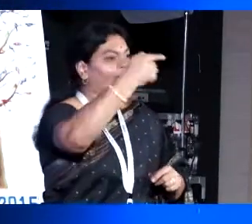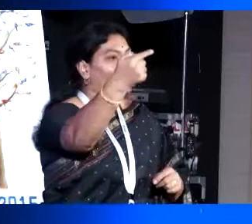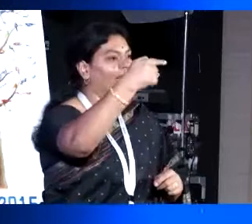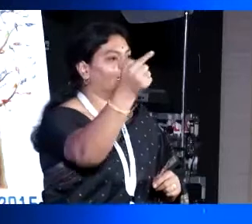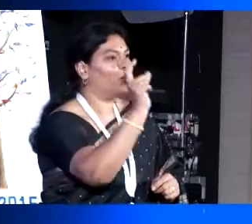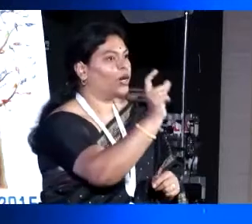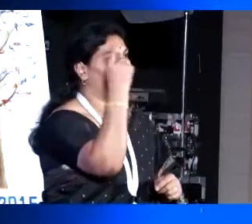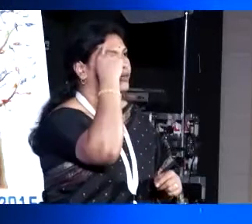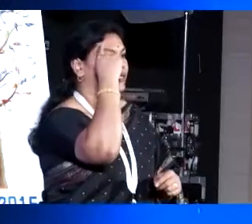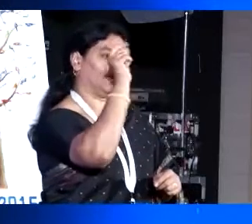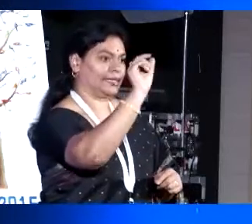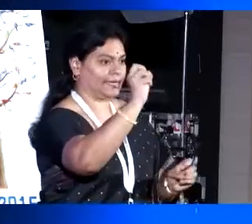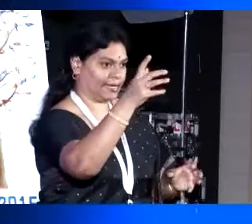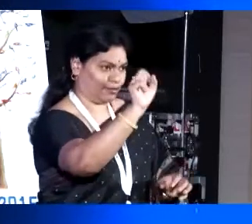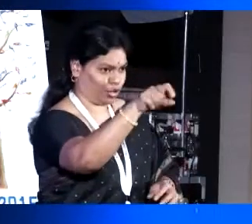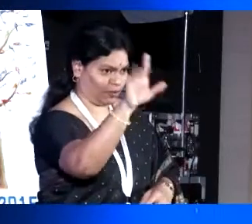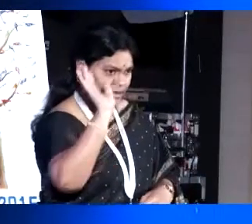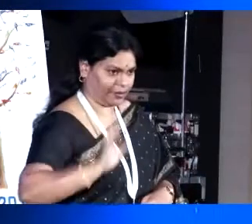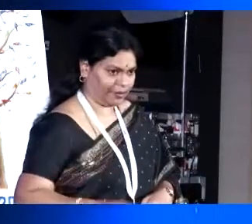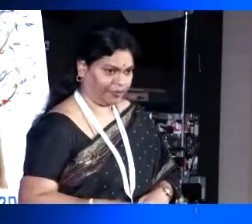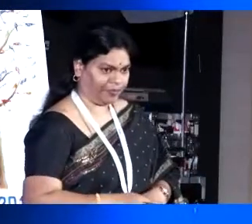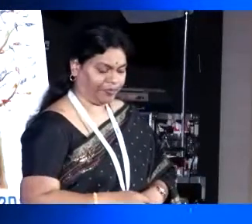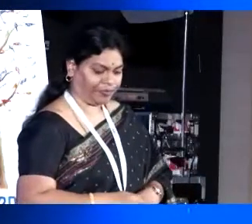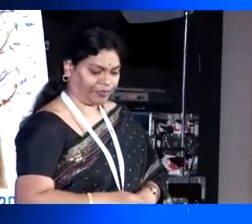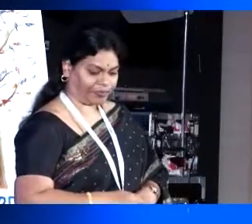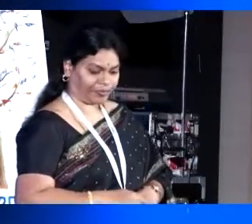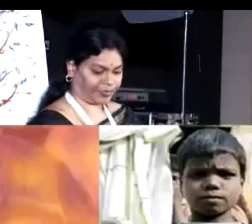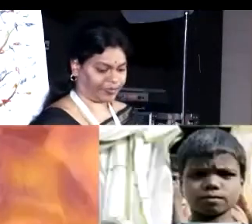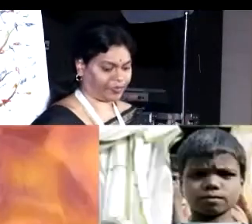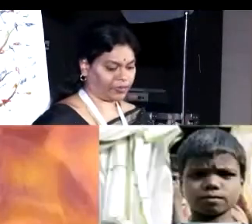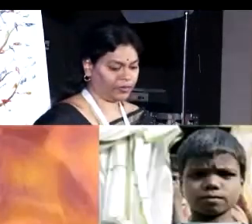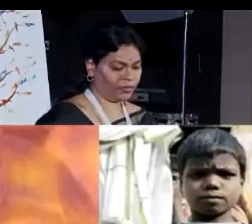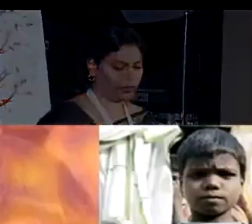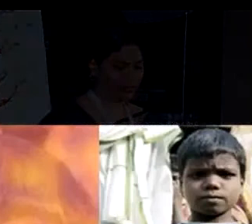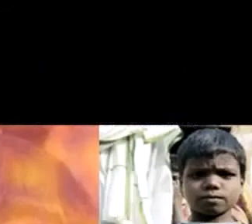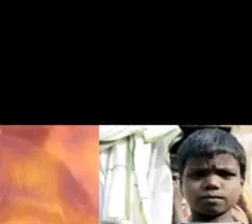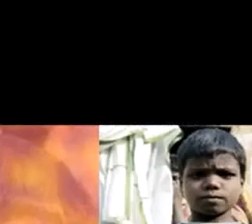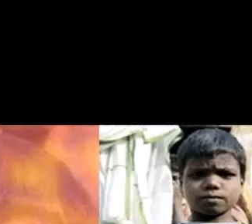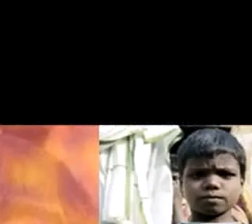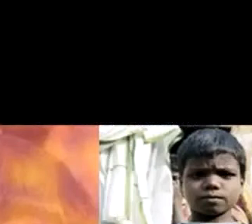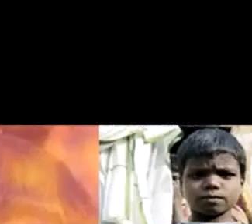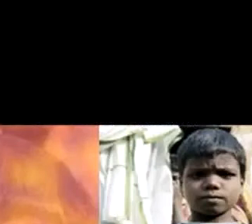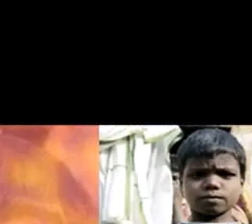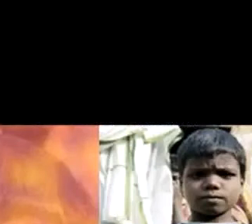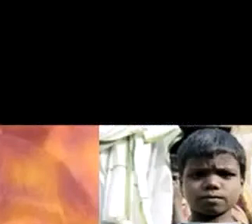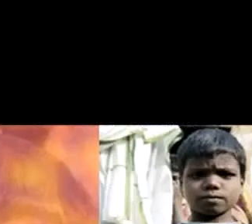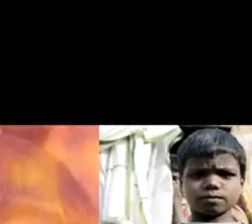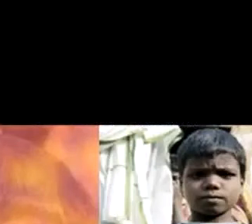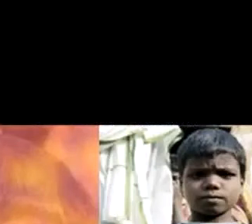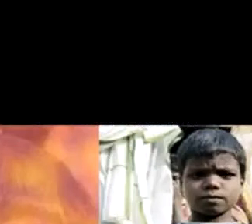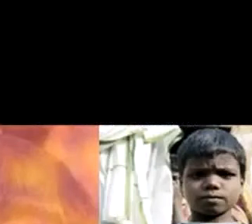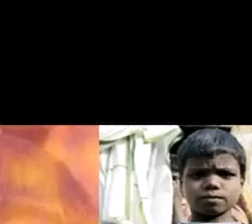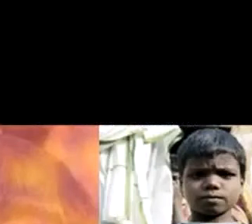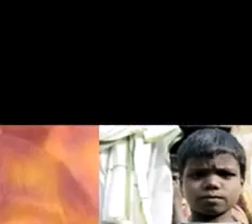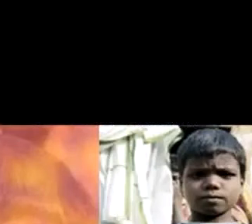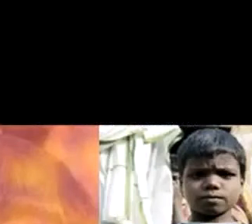this one. What do you say,